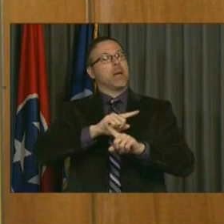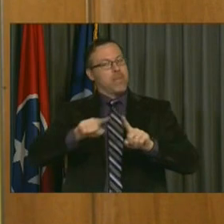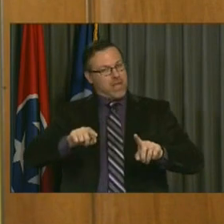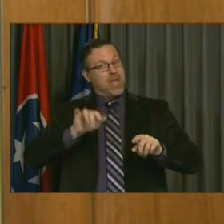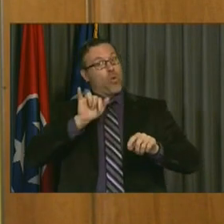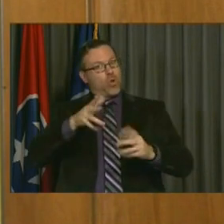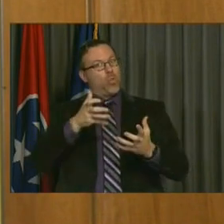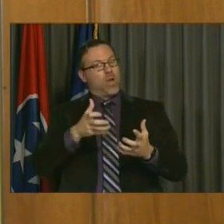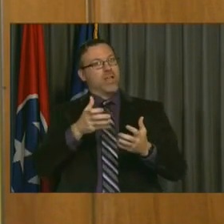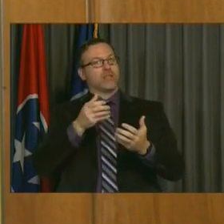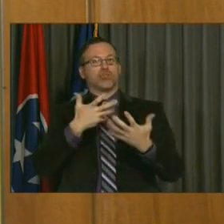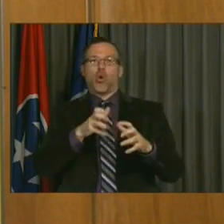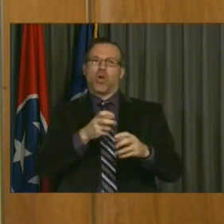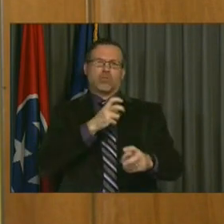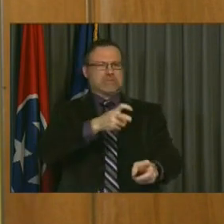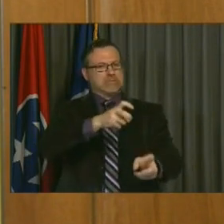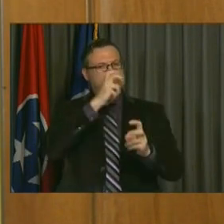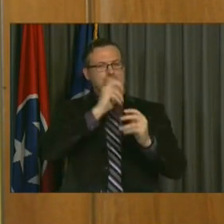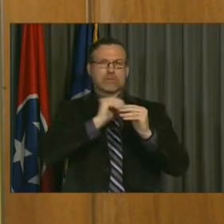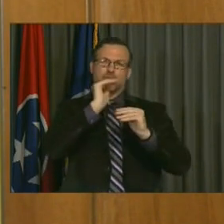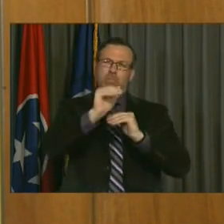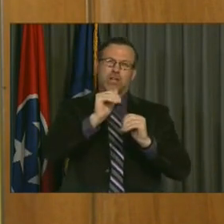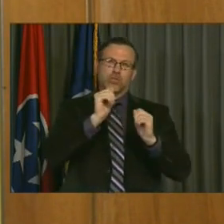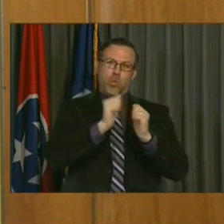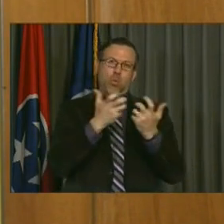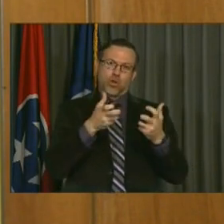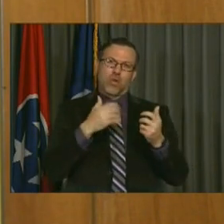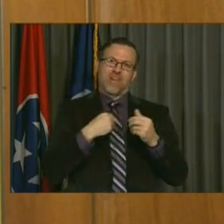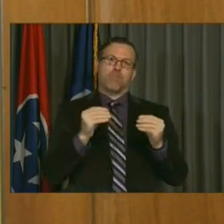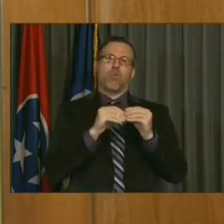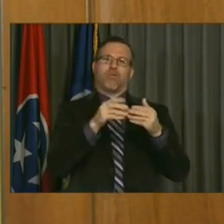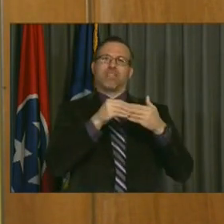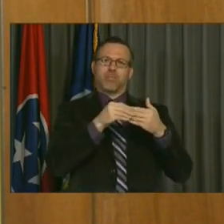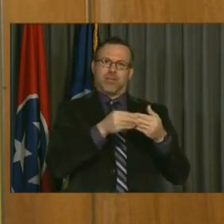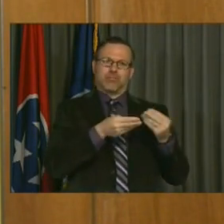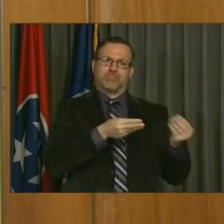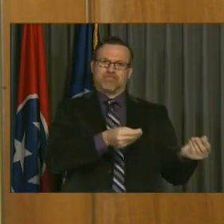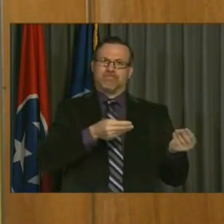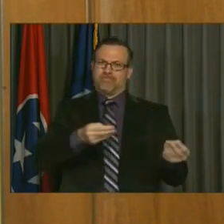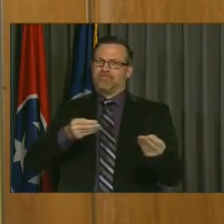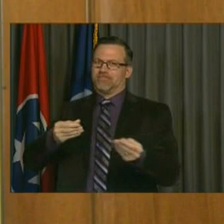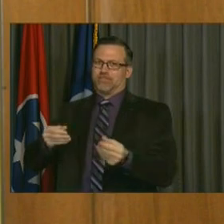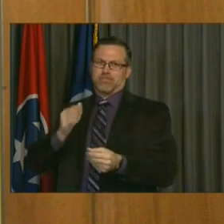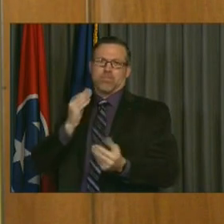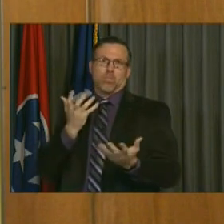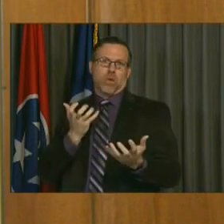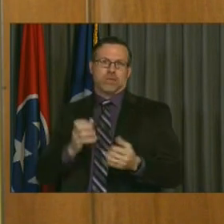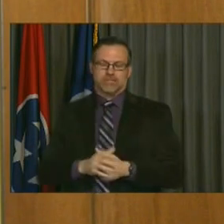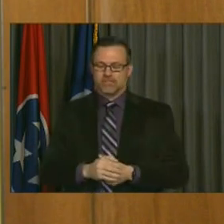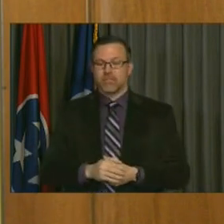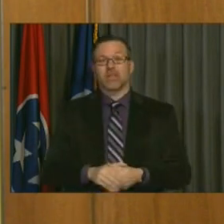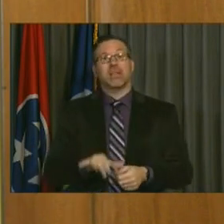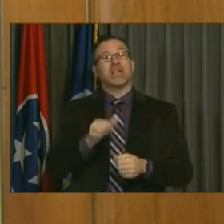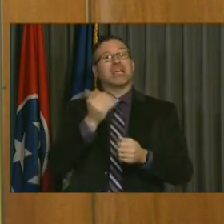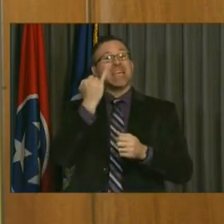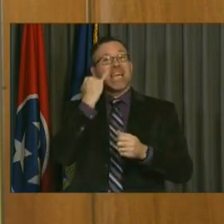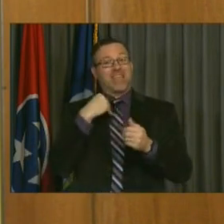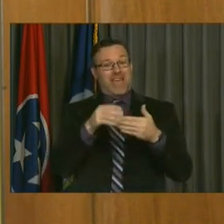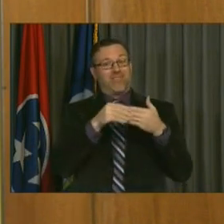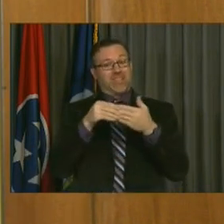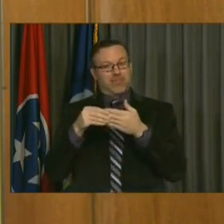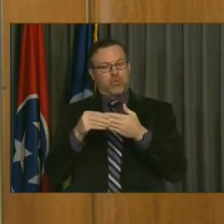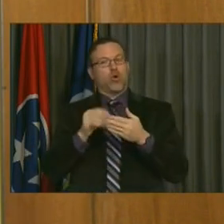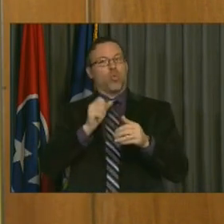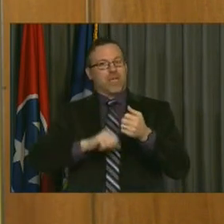available in different funding components. We believe some of that flexibility will allow us to fund those nonprofits